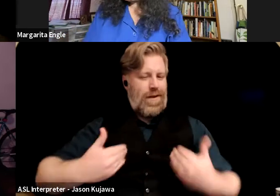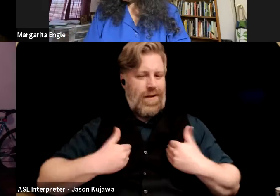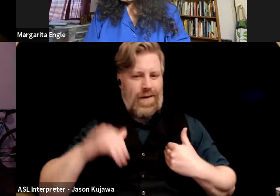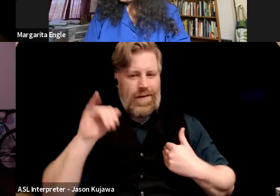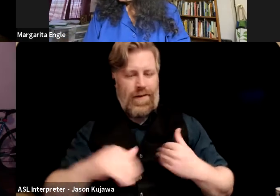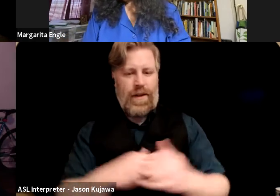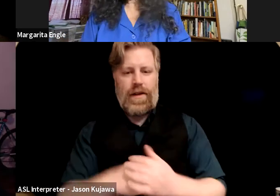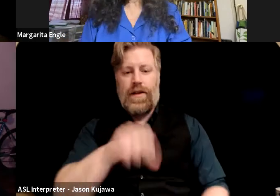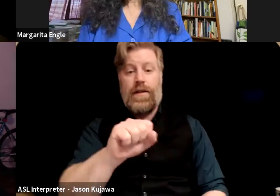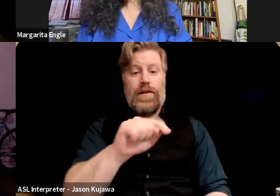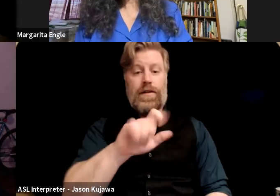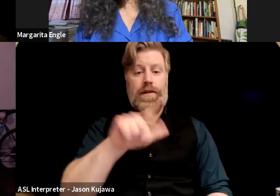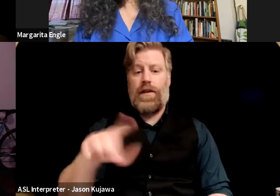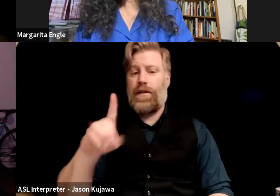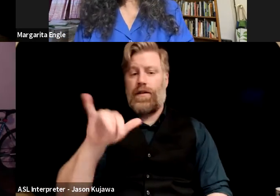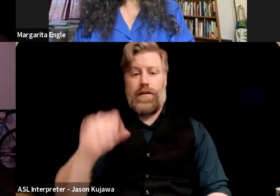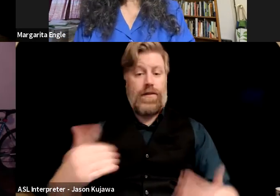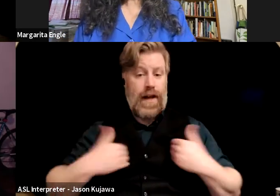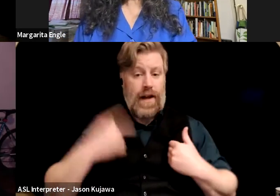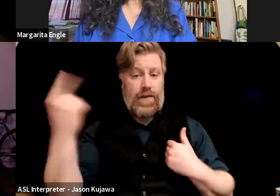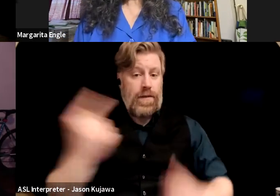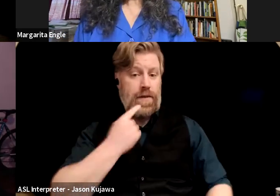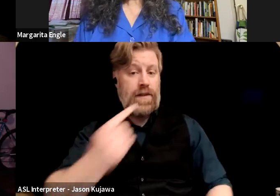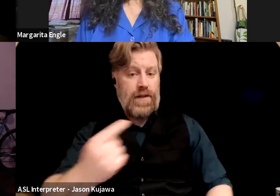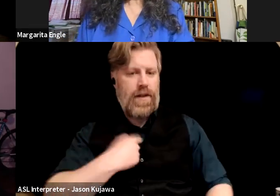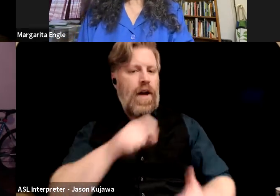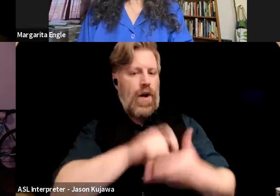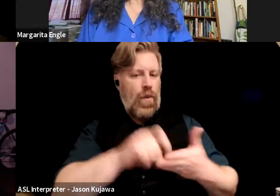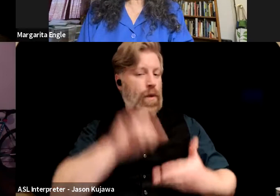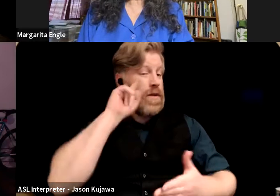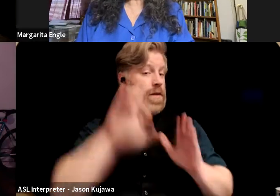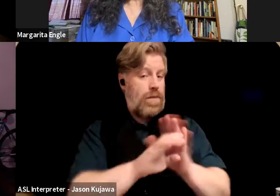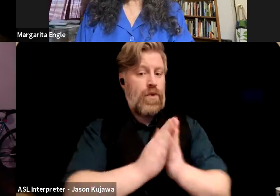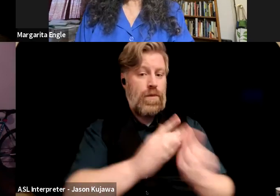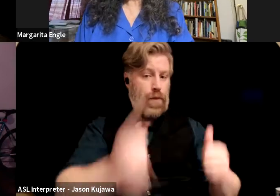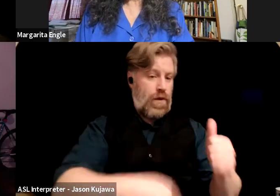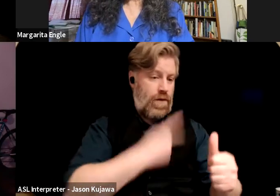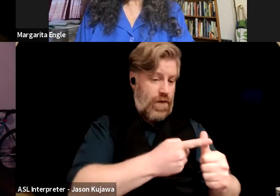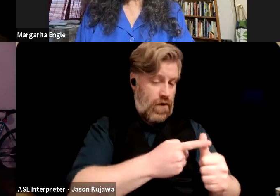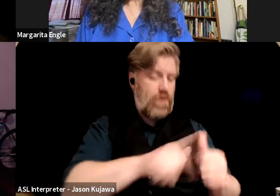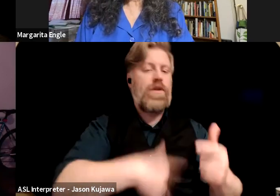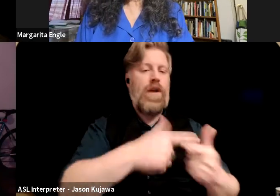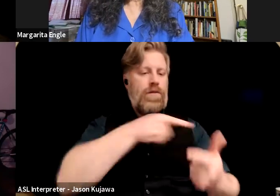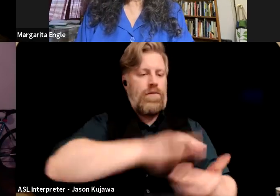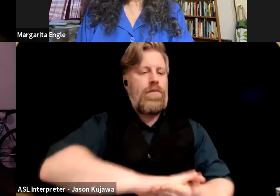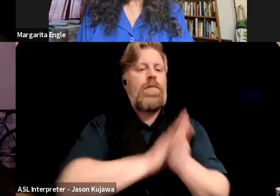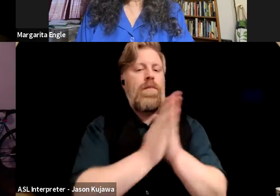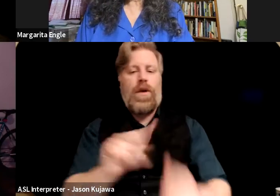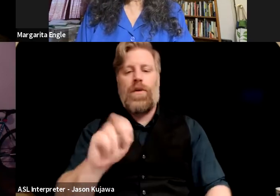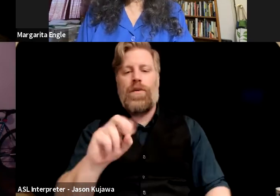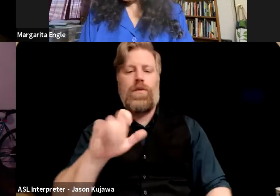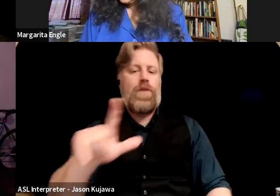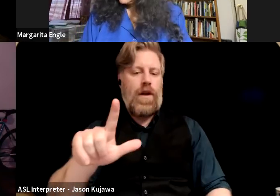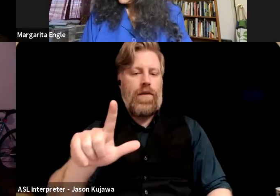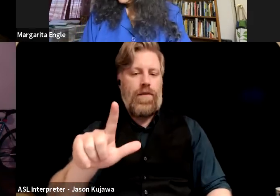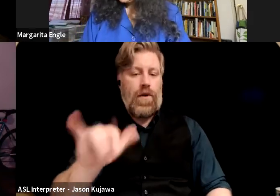to say definitely, because I thought of it as a picture book first, and then it continued to evolve into a novel. I was learning how to